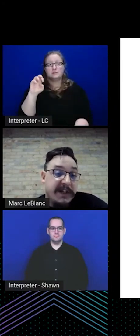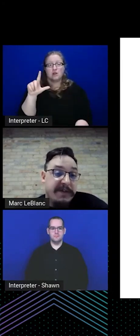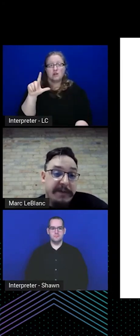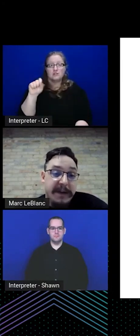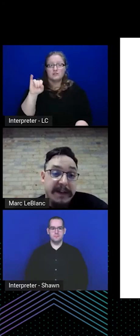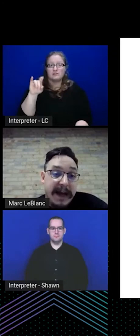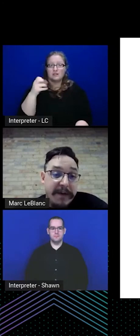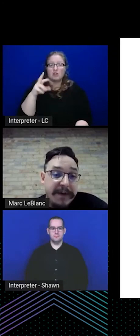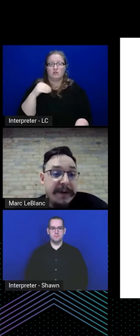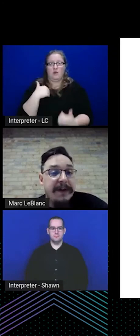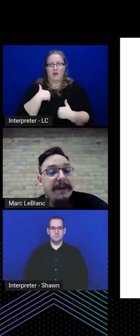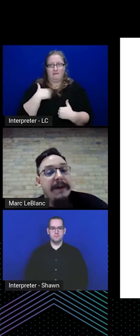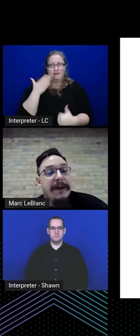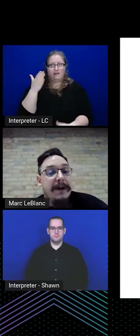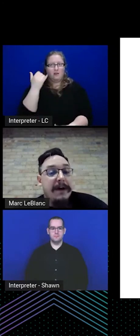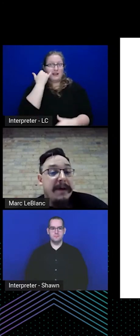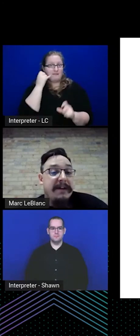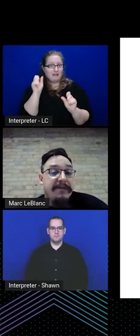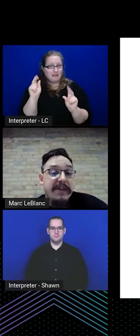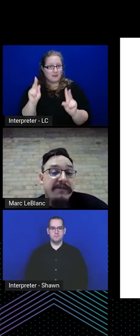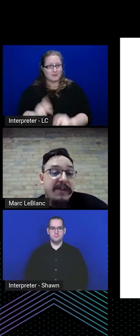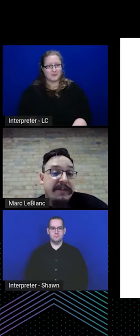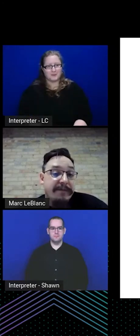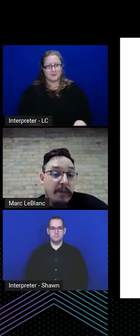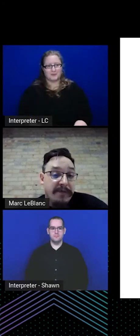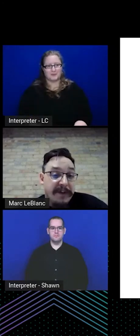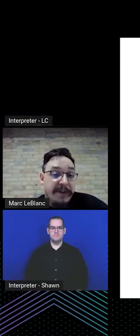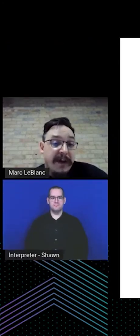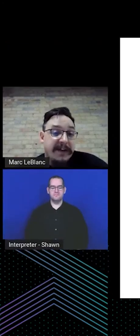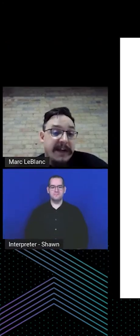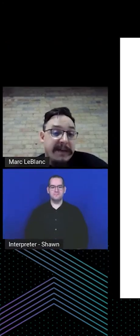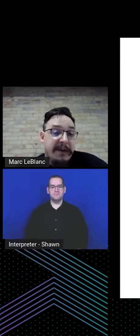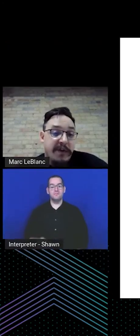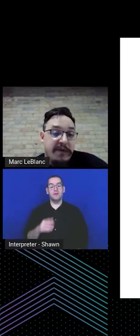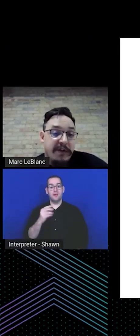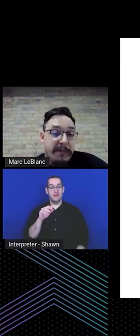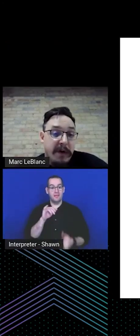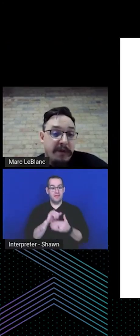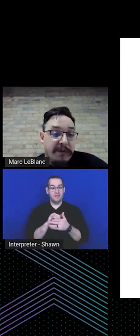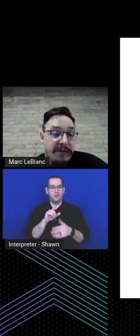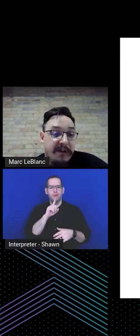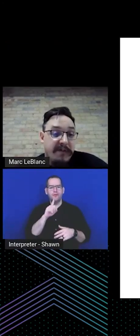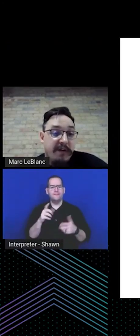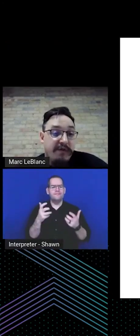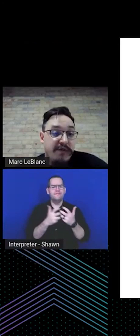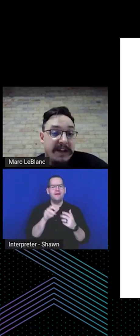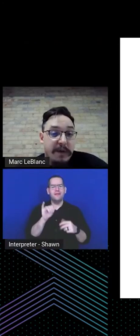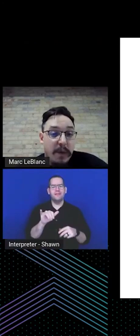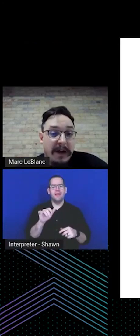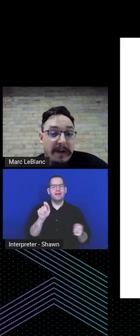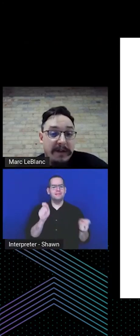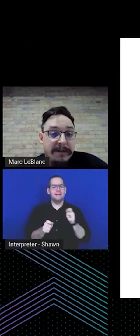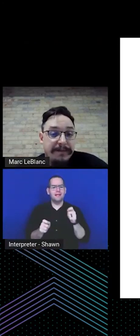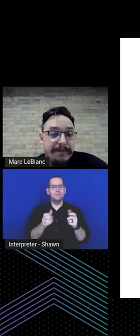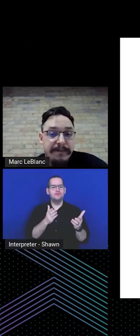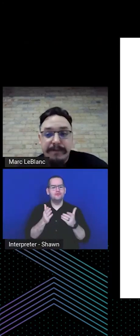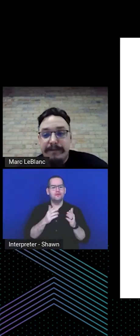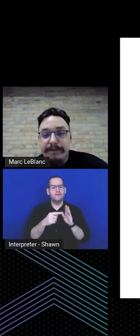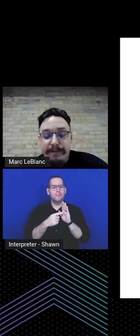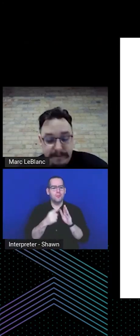the service mesh if it's been allowed. And it really, really fits that dynamic services model for discovery really well.